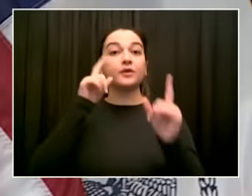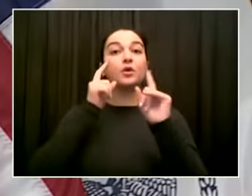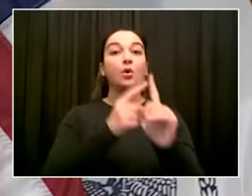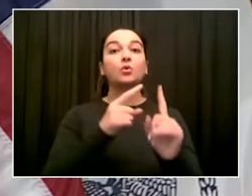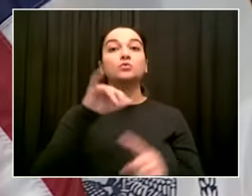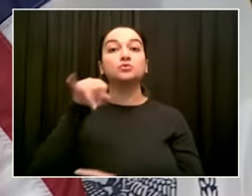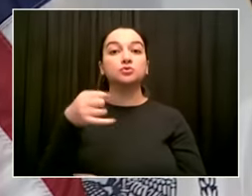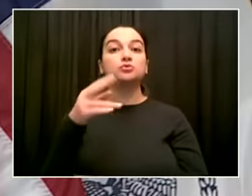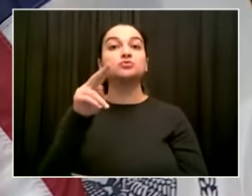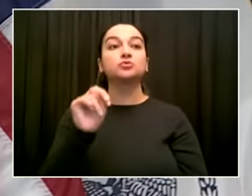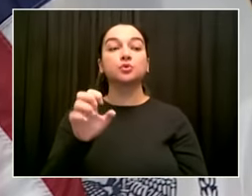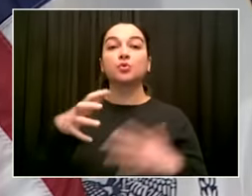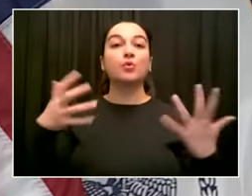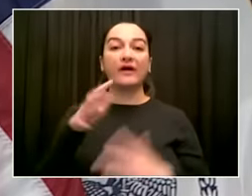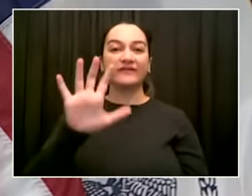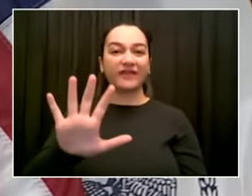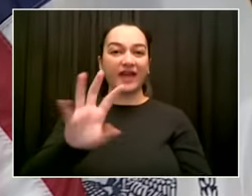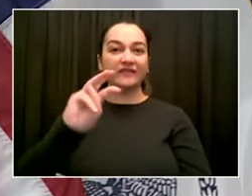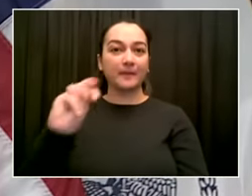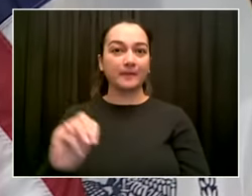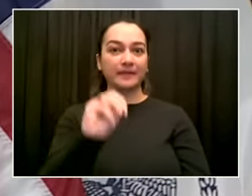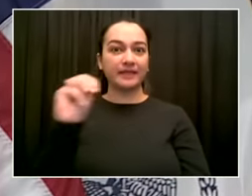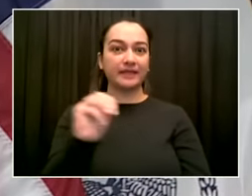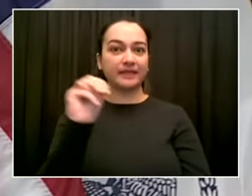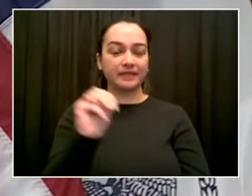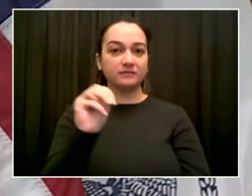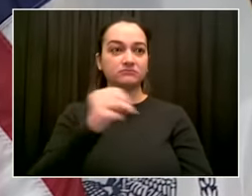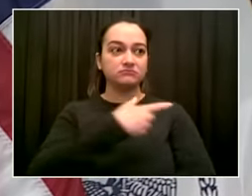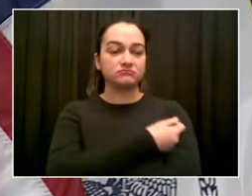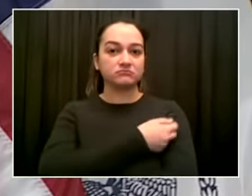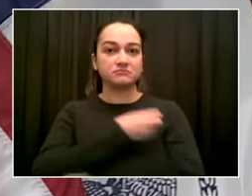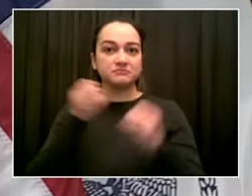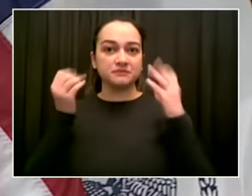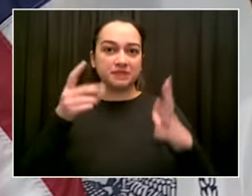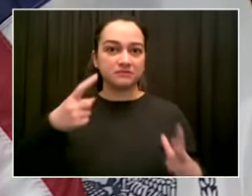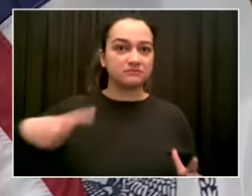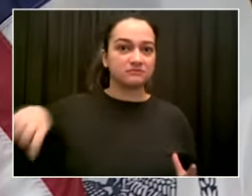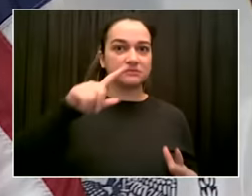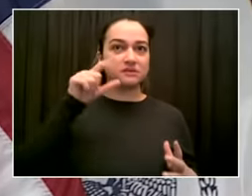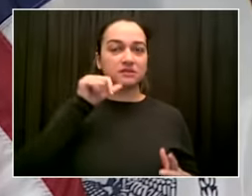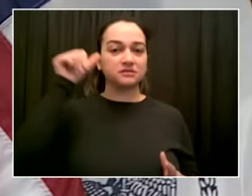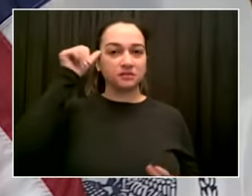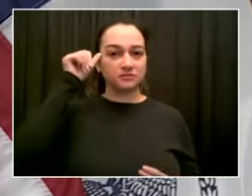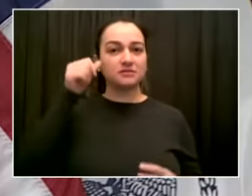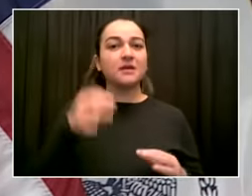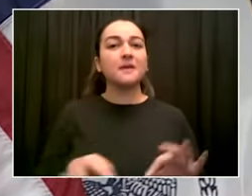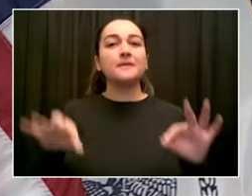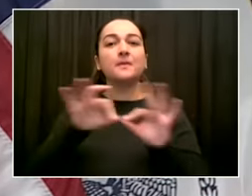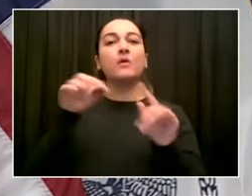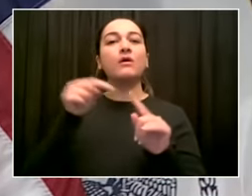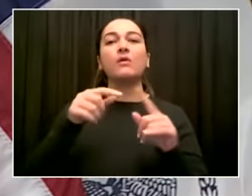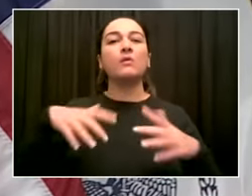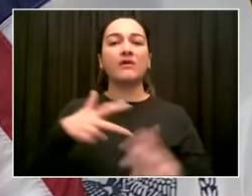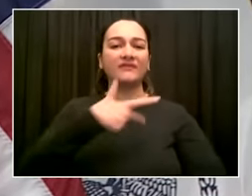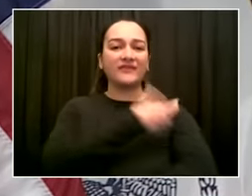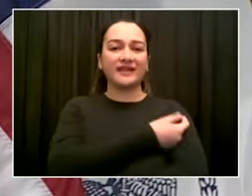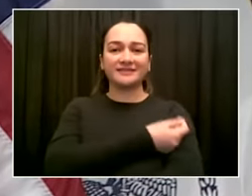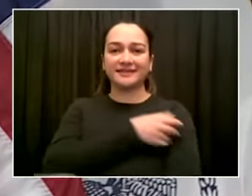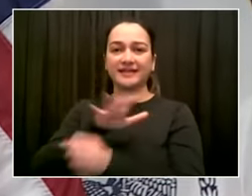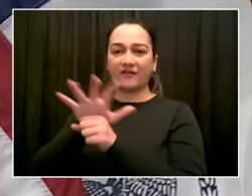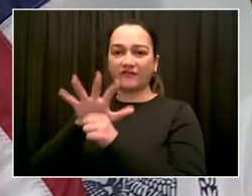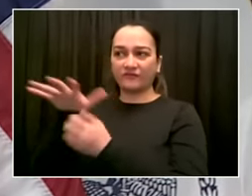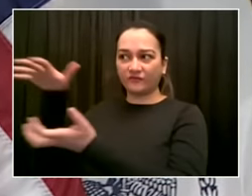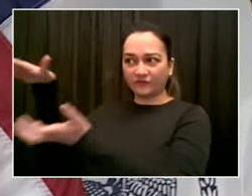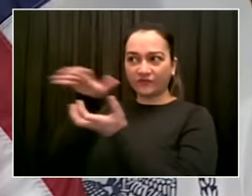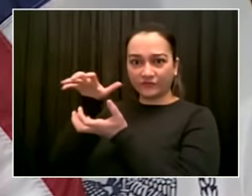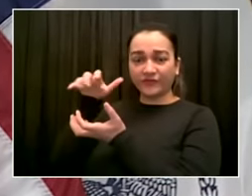we can go farther than that. There's no question we can do 500,000 vaccinations in a week. I think it's increasingly clear we can surpass that